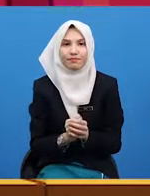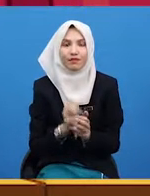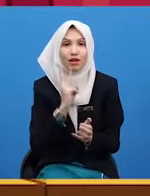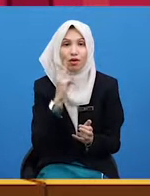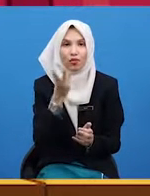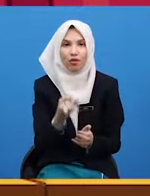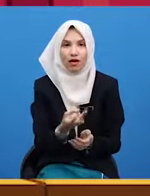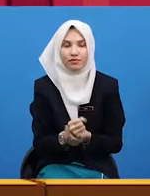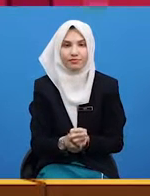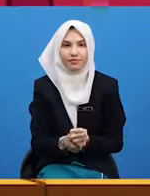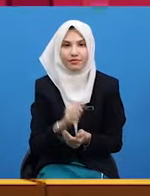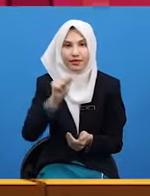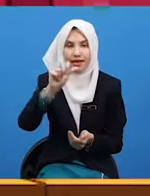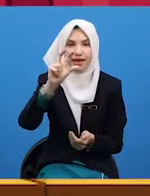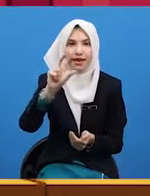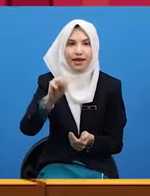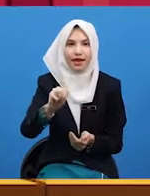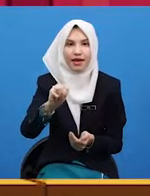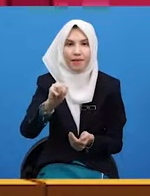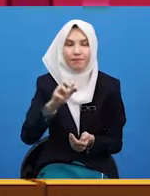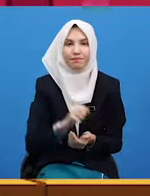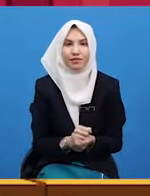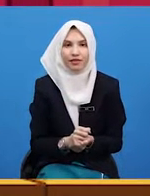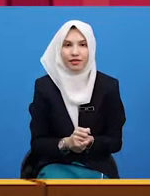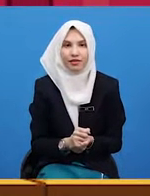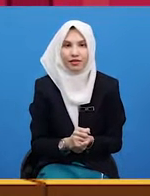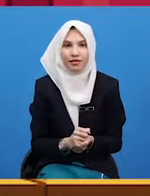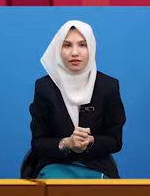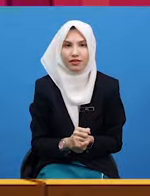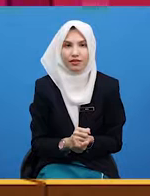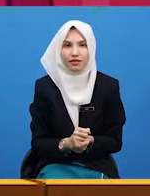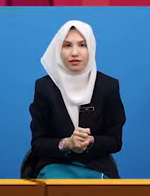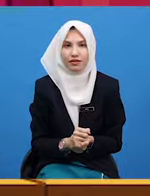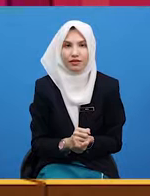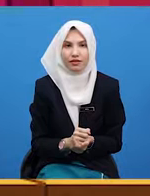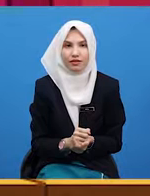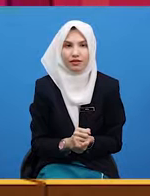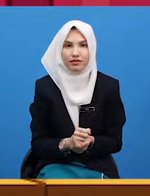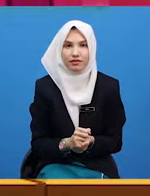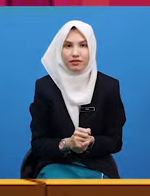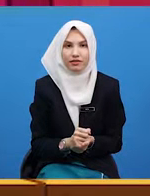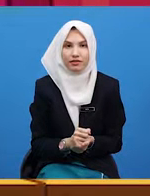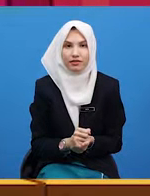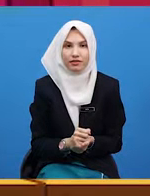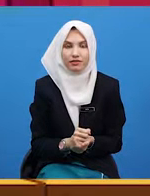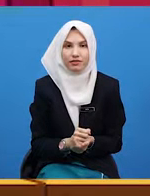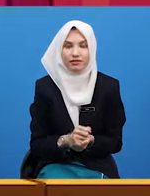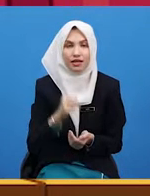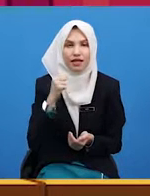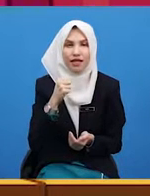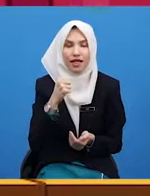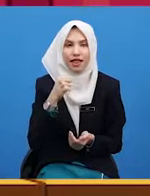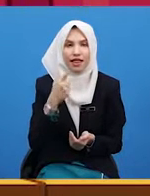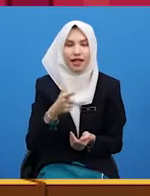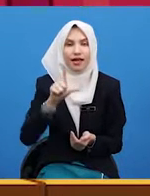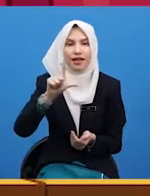Well, AM stands for Antimeridium, which is Latin word and